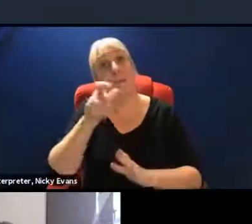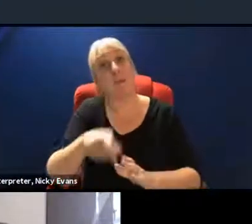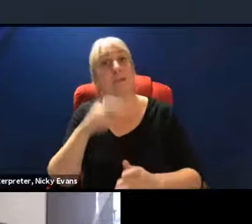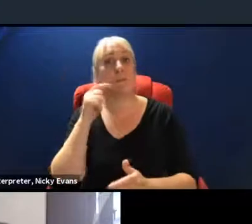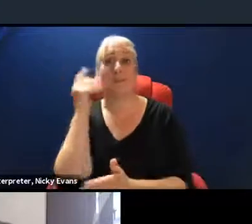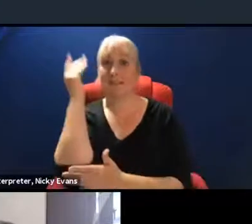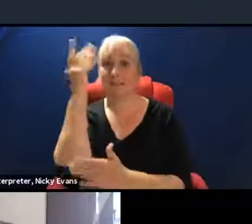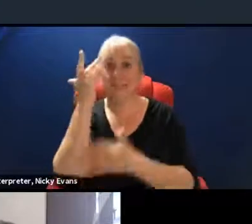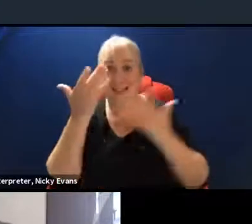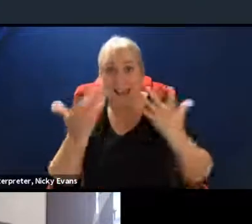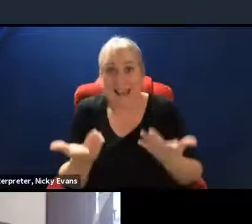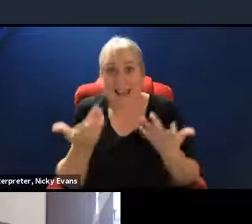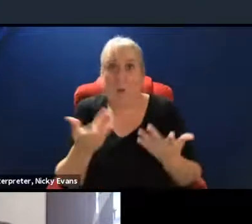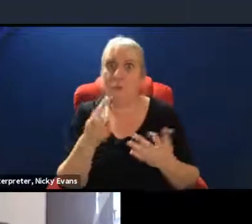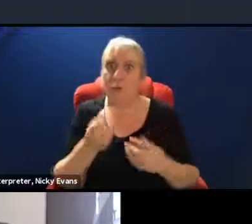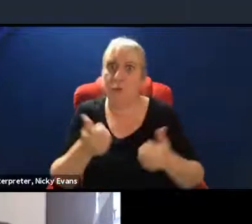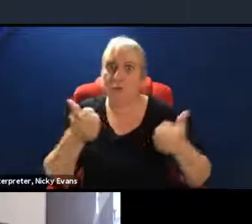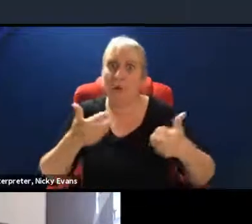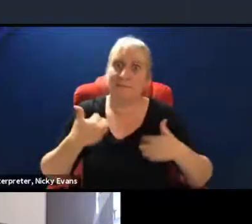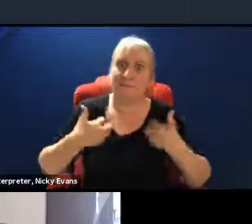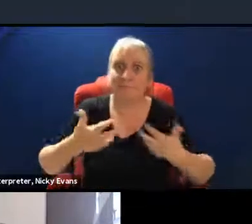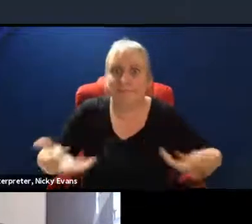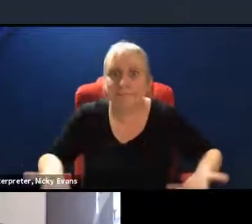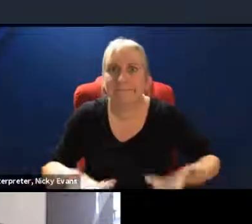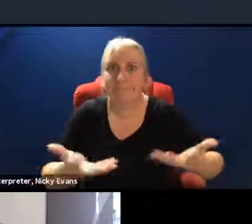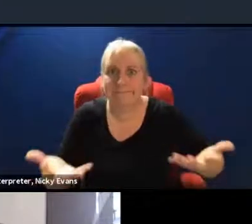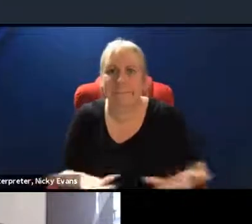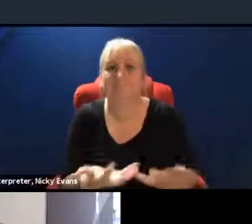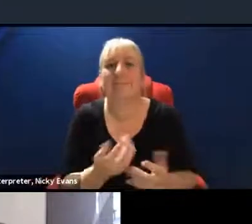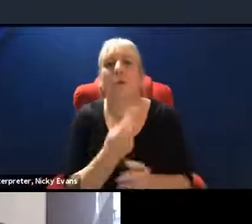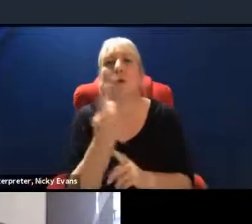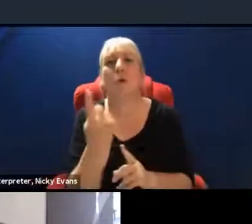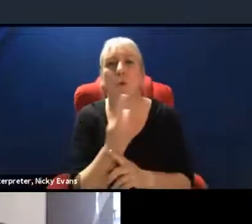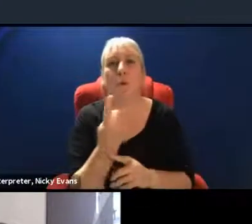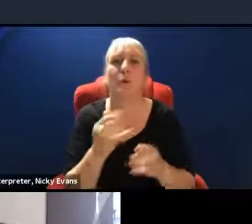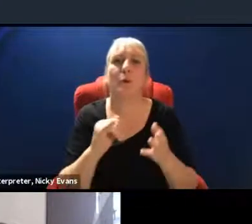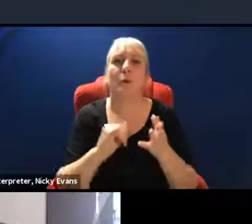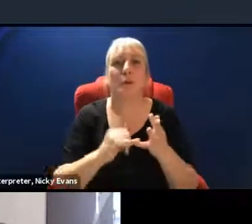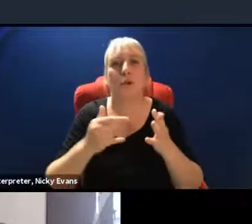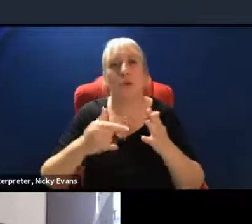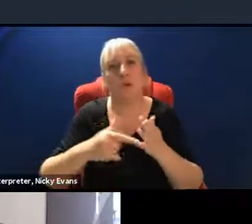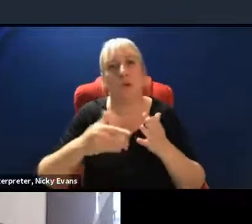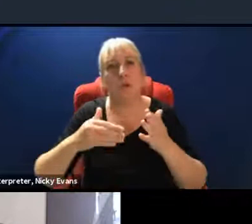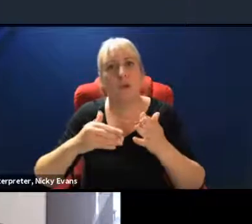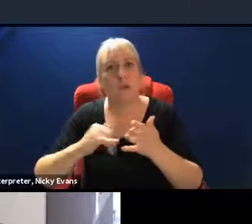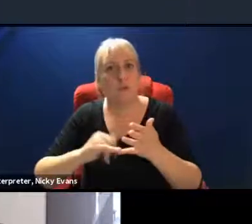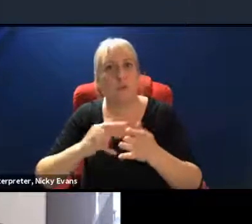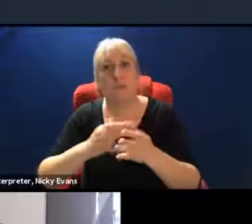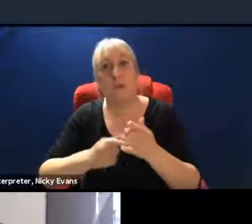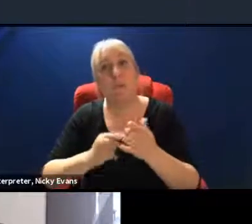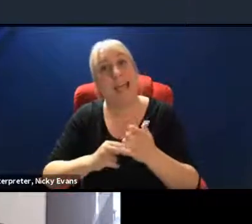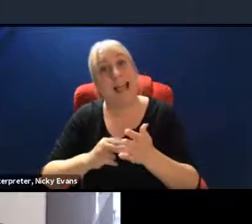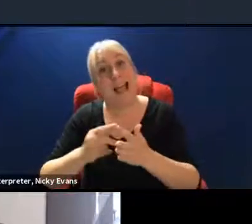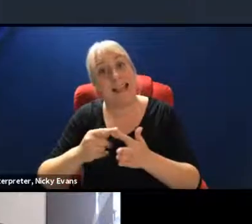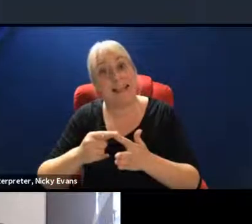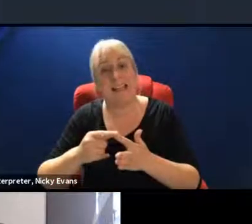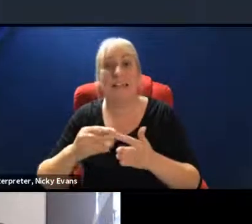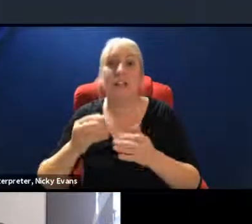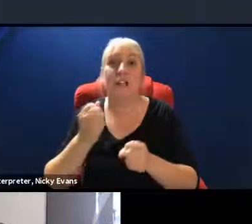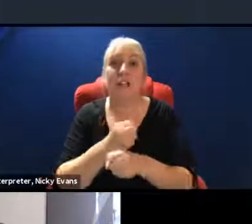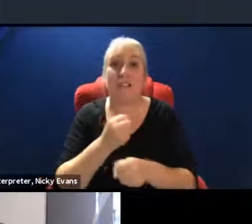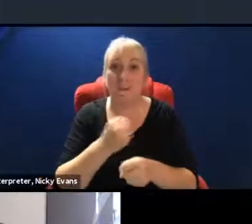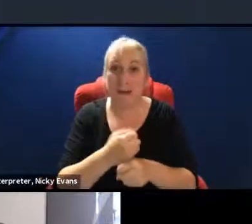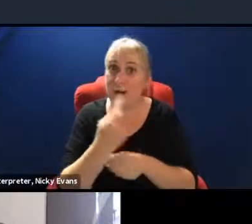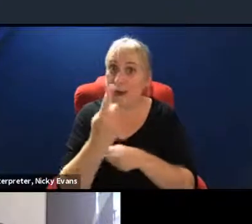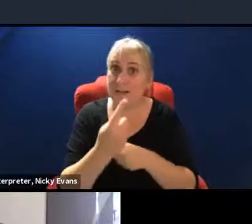next. And this is Suzanne Jeffrey, who lots of you will know because she's part of the COP26 Trade